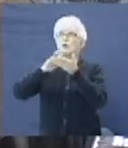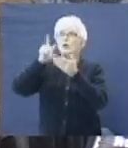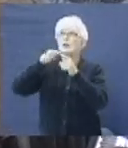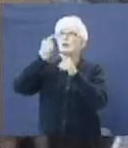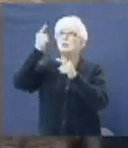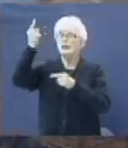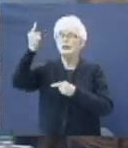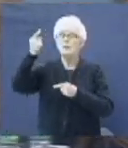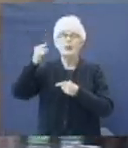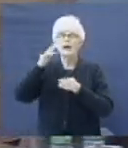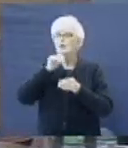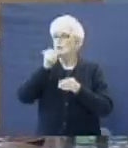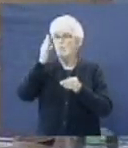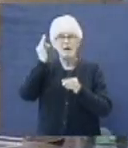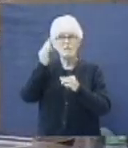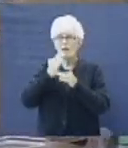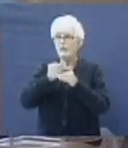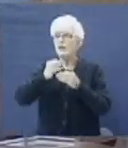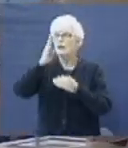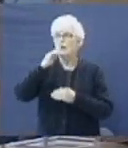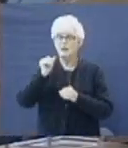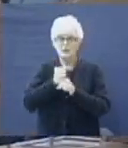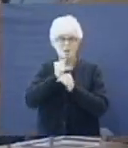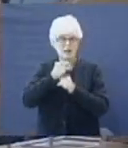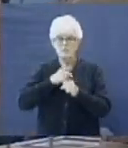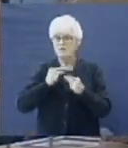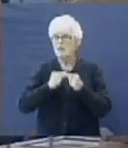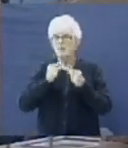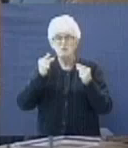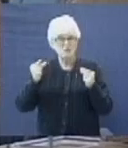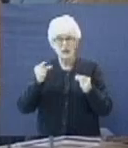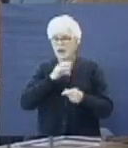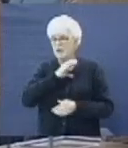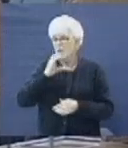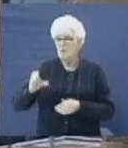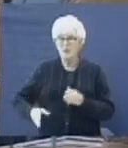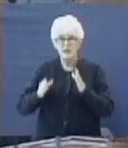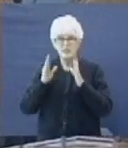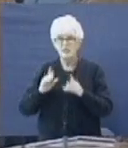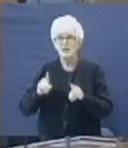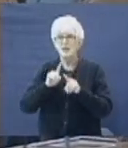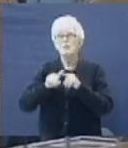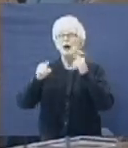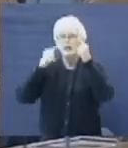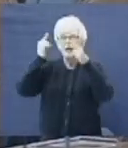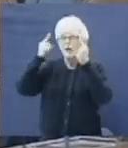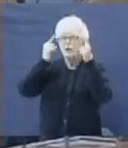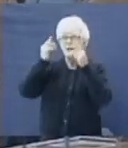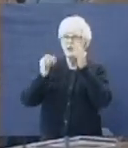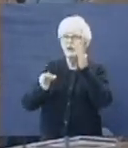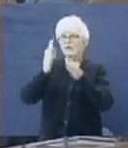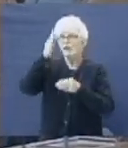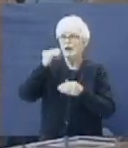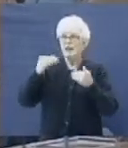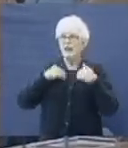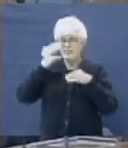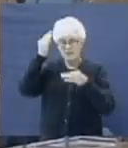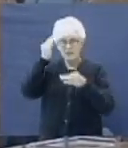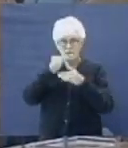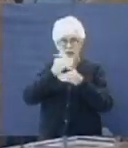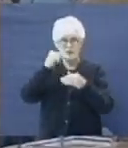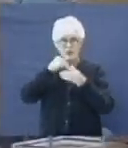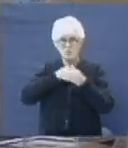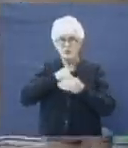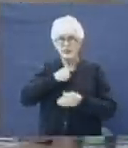glory. It's not my faith in God that makes me some great Christian. But I wonder if God has enough faith in me